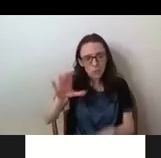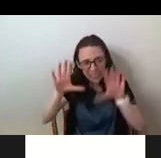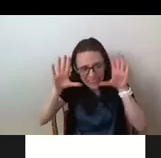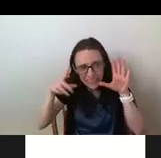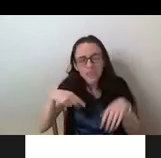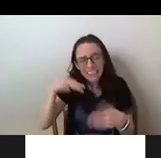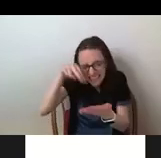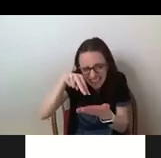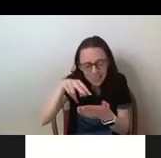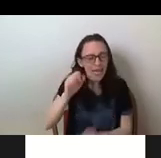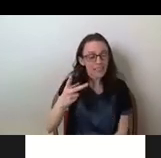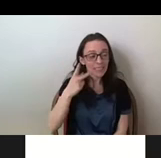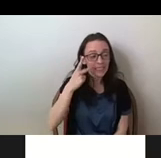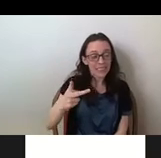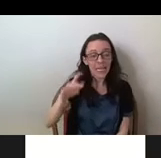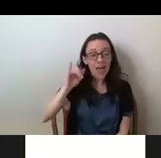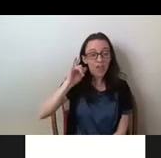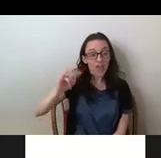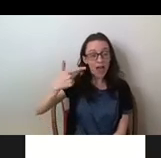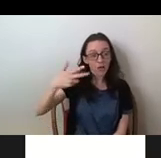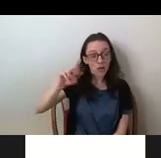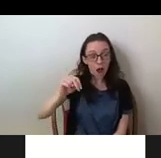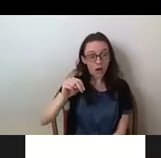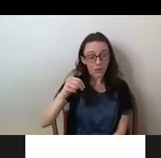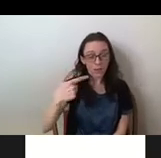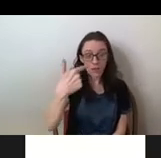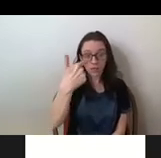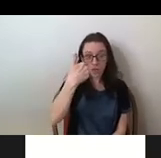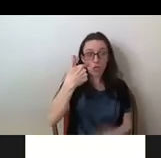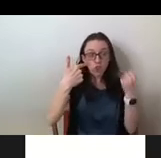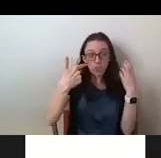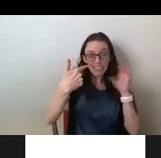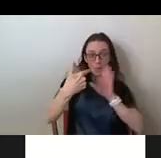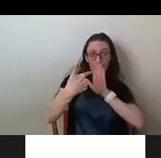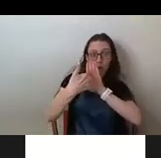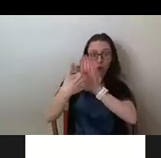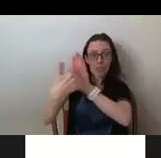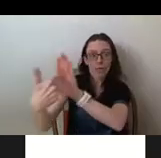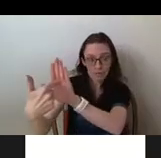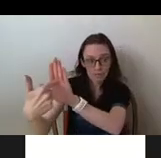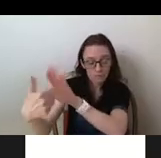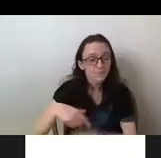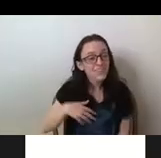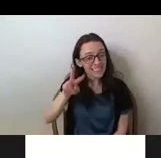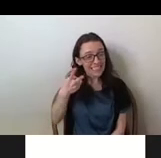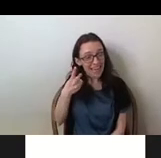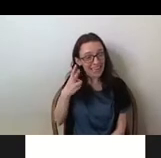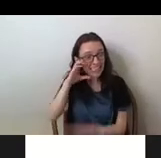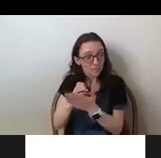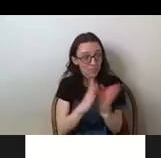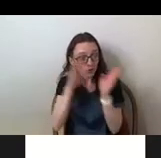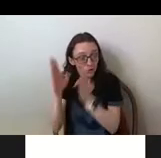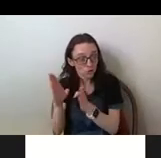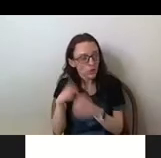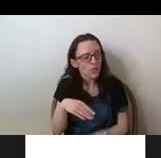rifle or like the gun out of from her face. And the second image, you can see that she's much more like,